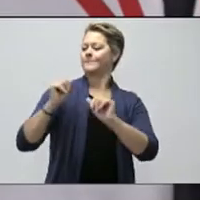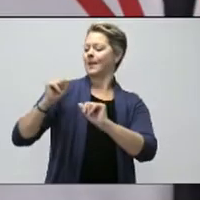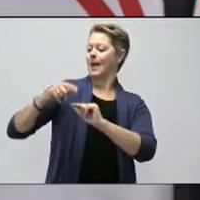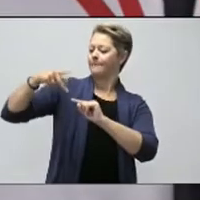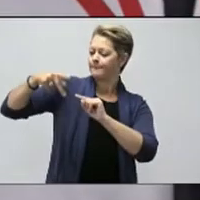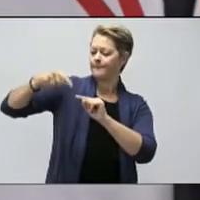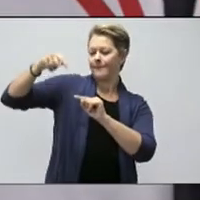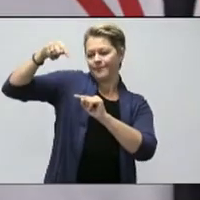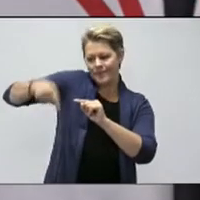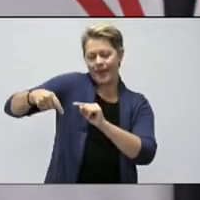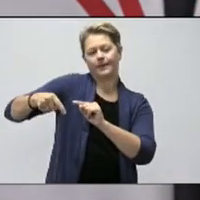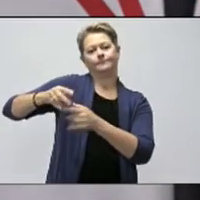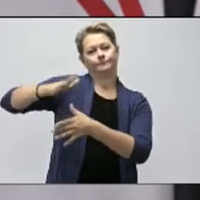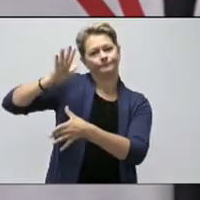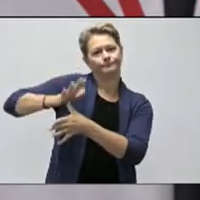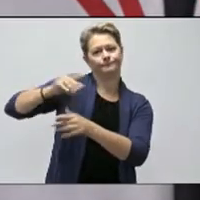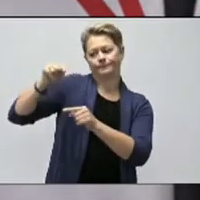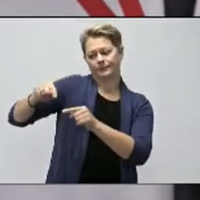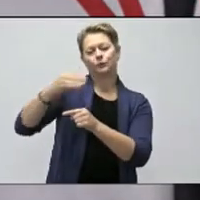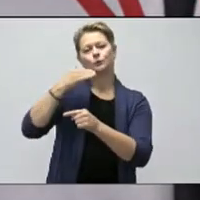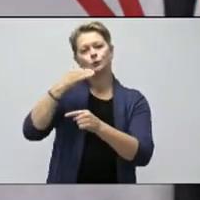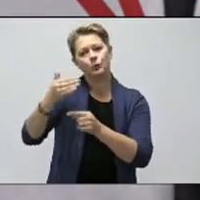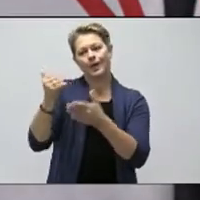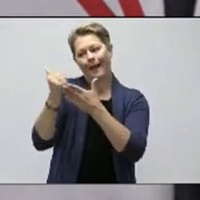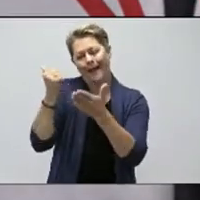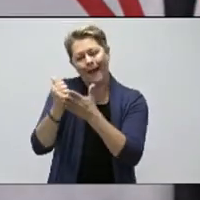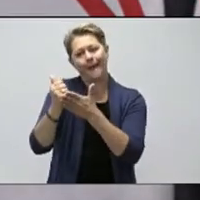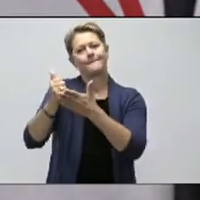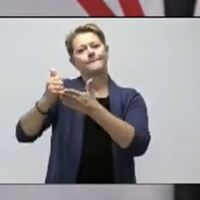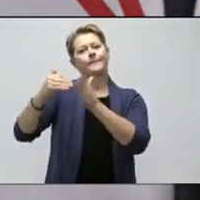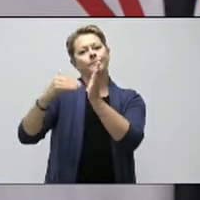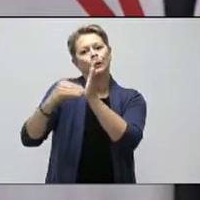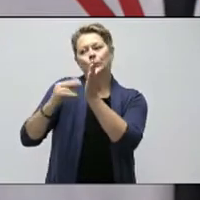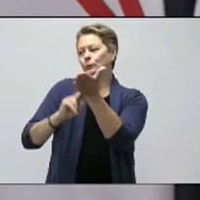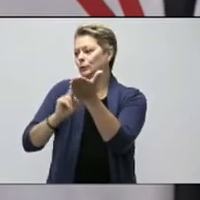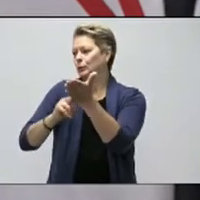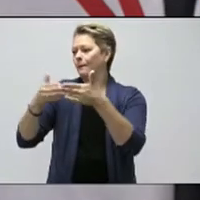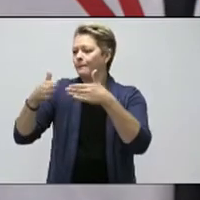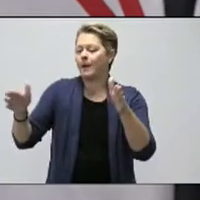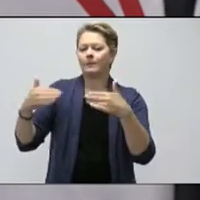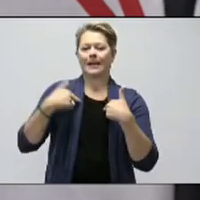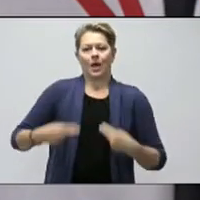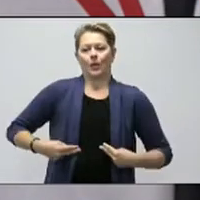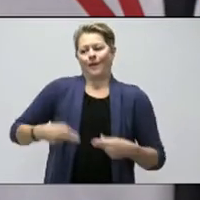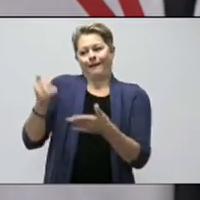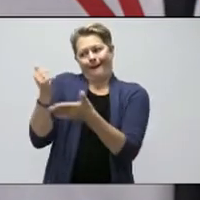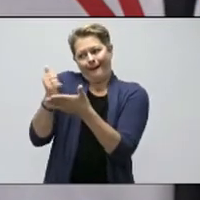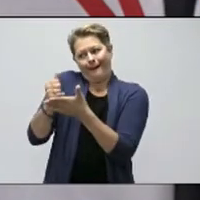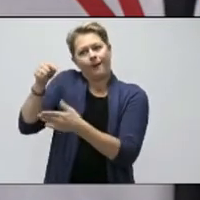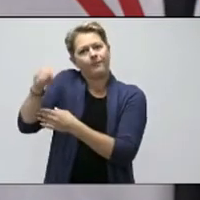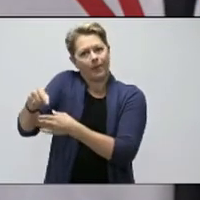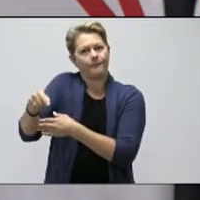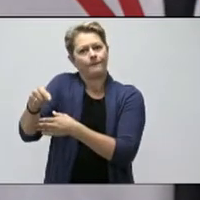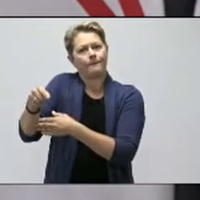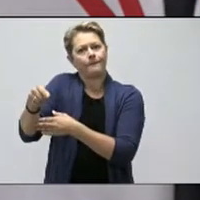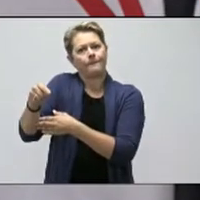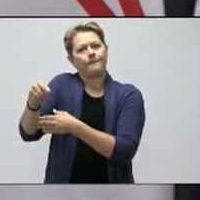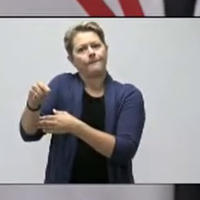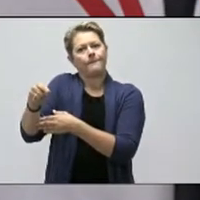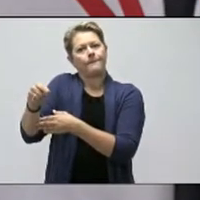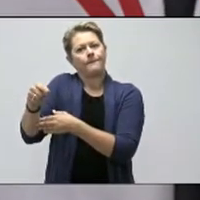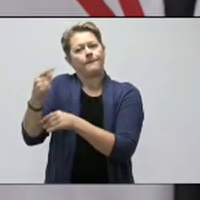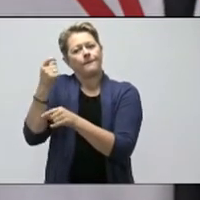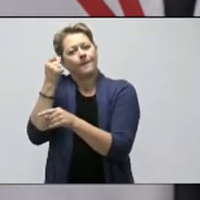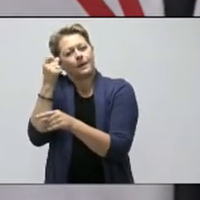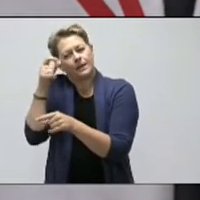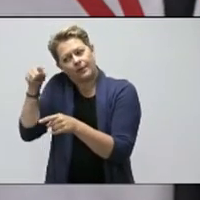the use of applications that actually help public health officials do the job that they're assigned to do is one way to do so. But this is a private